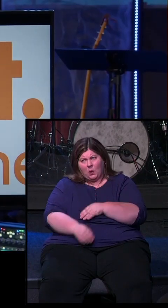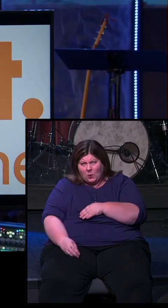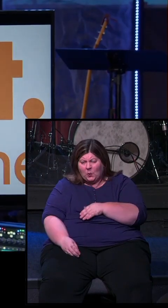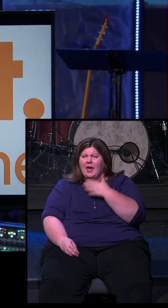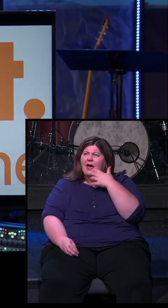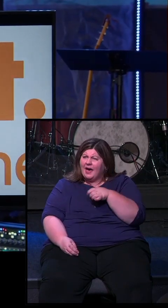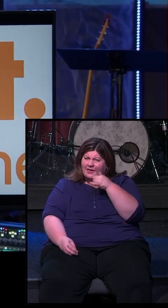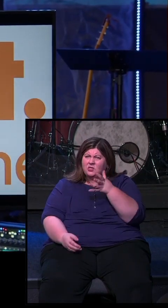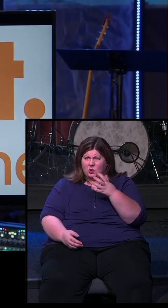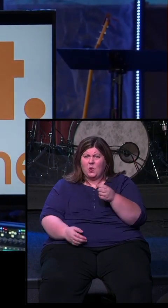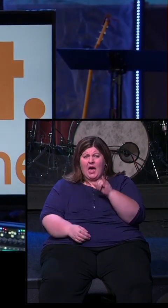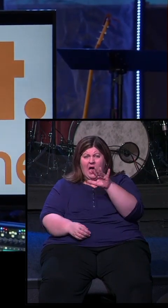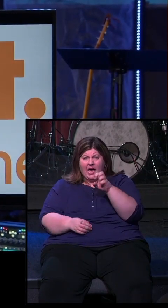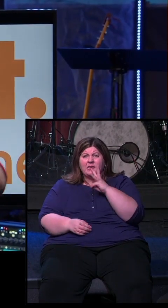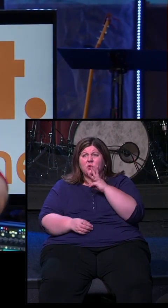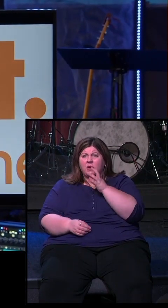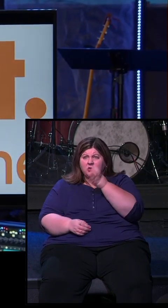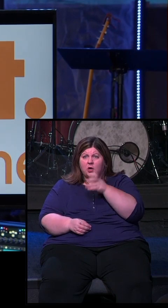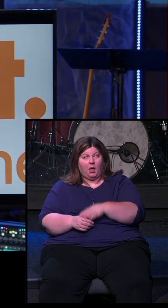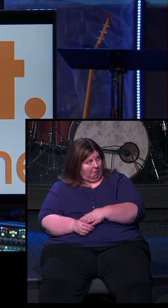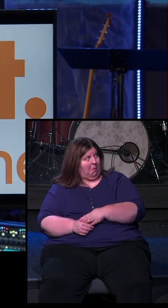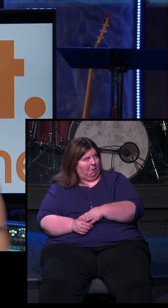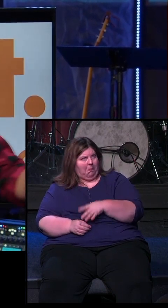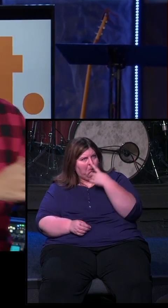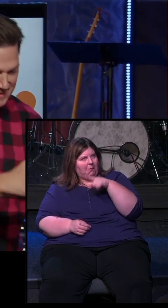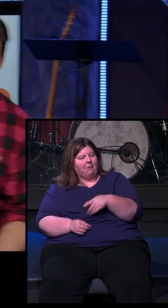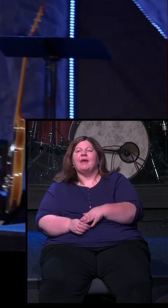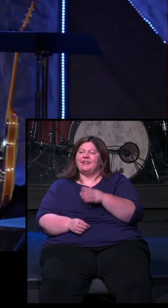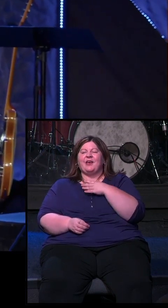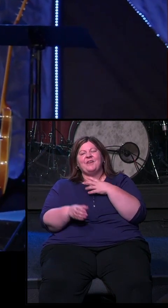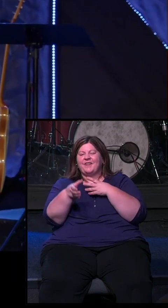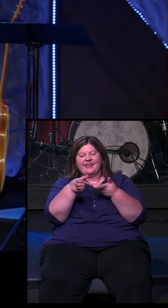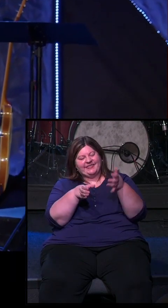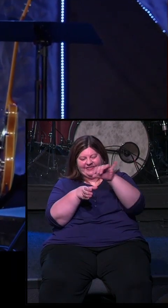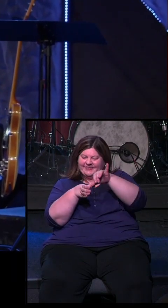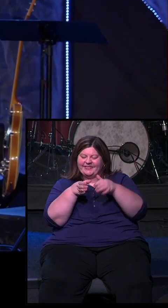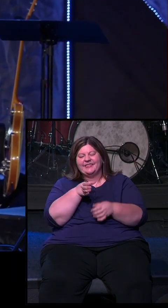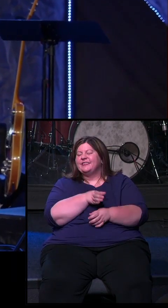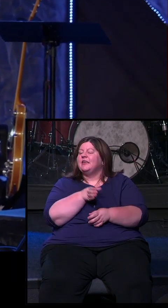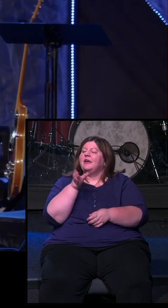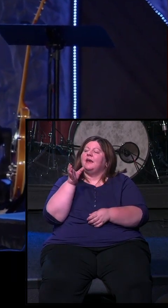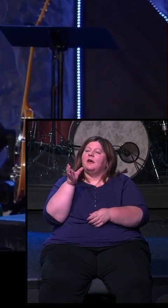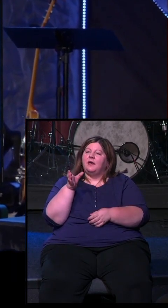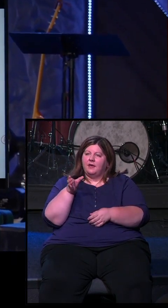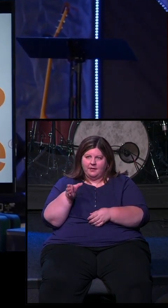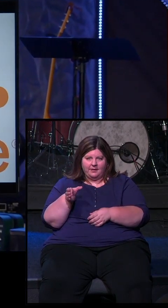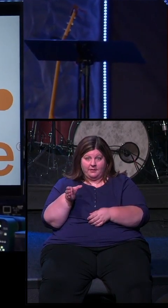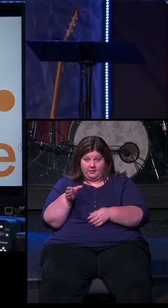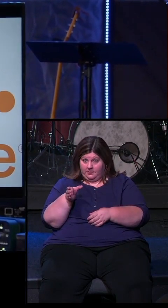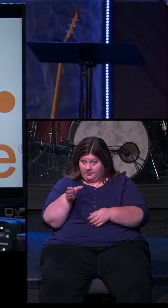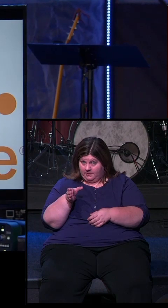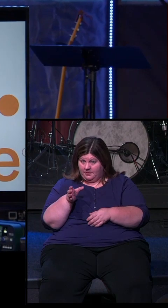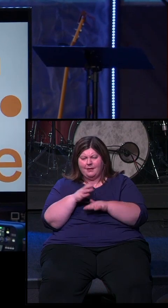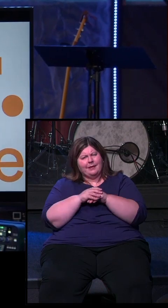so hot. Would you like a glass of ice water? And he was like, yeah, sure, I would. So she gets him a nice cold glass of ice water. And when she was sure that he was just